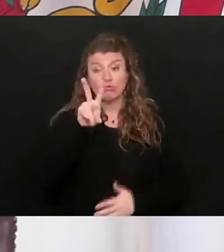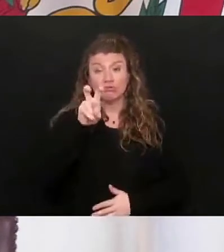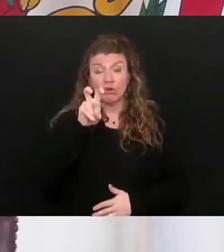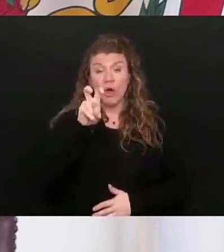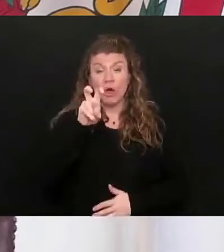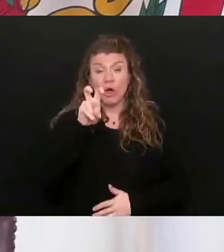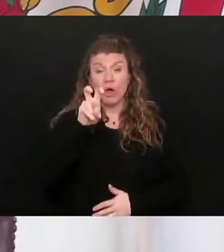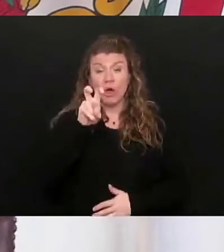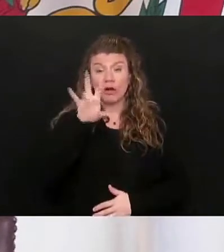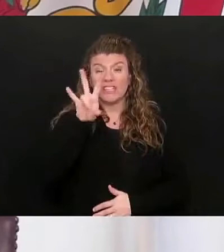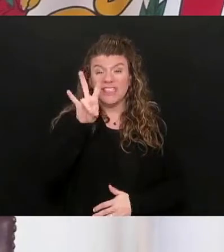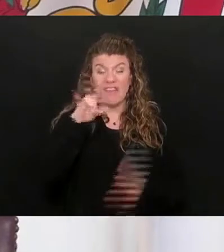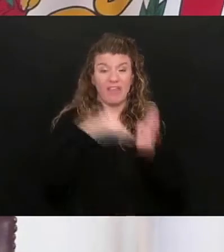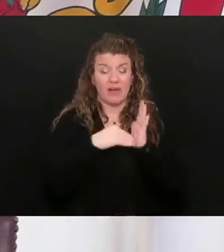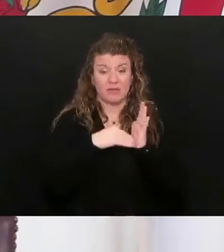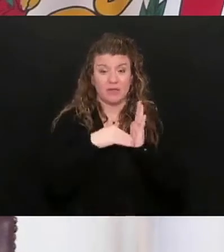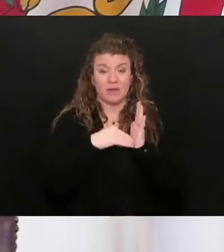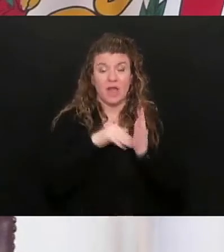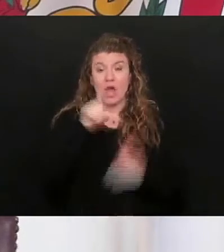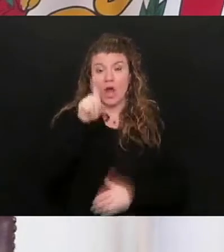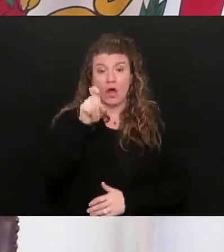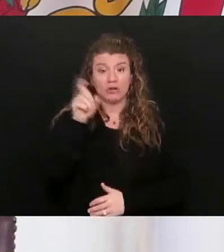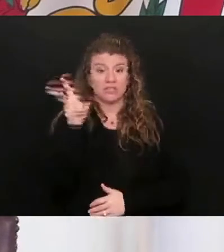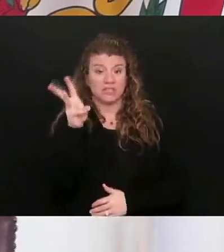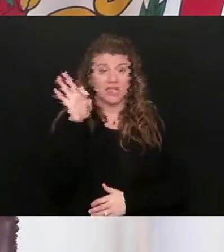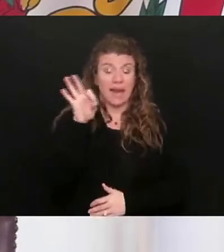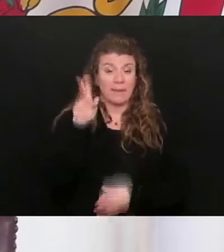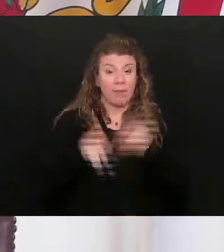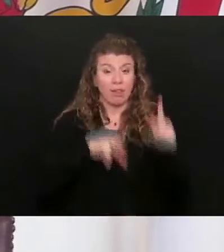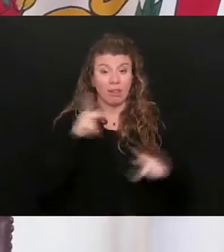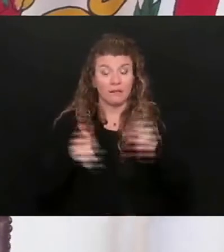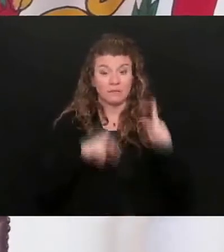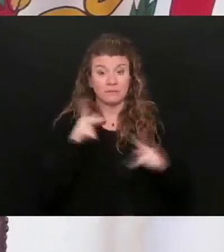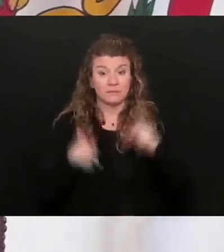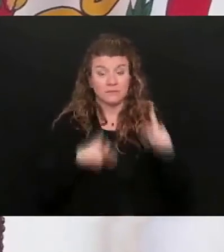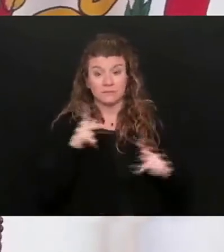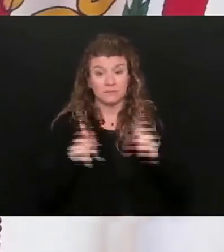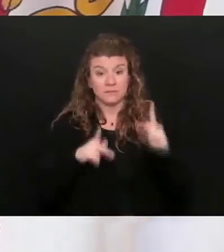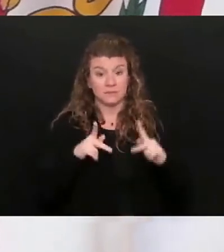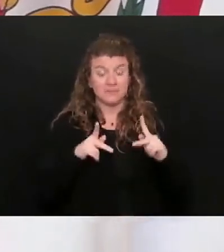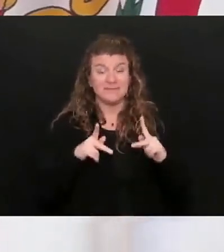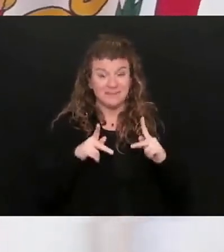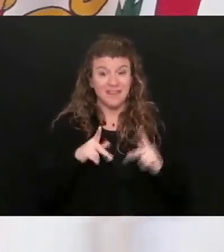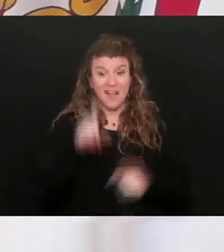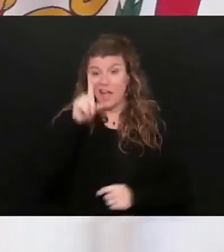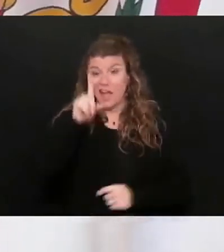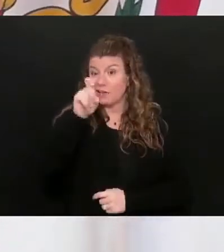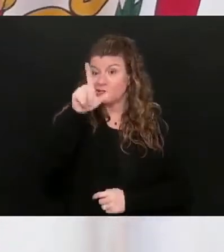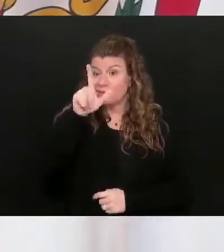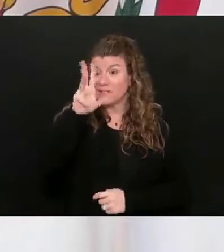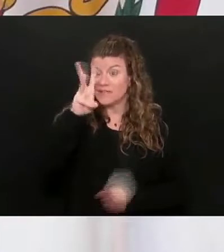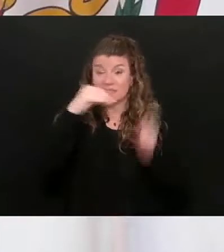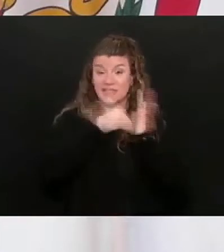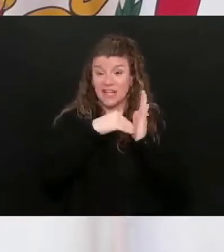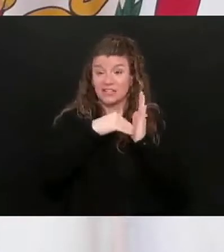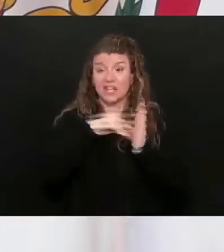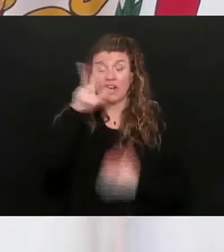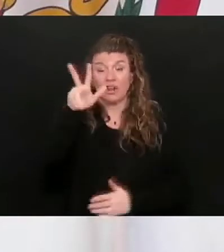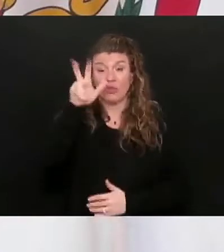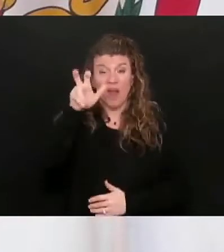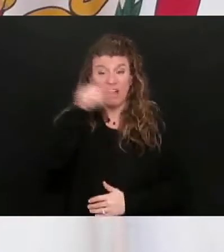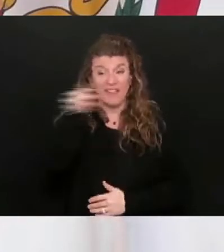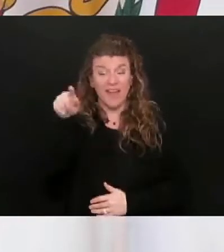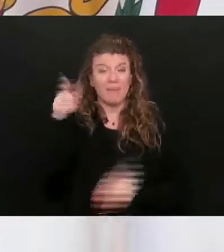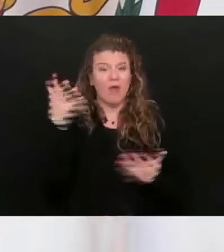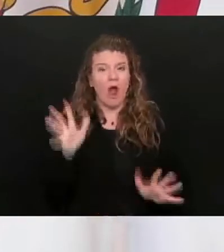207,169 individuals and 126,300 of them